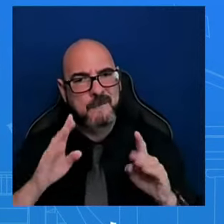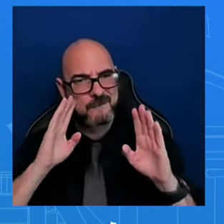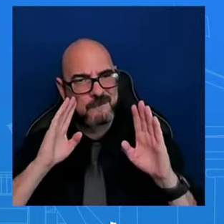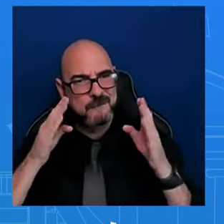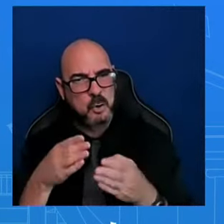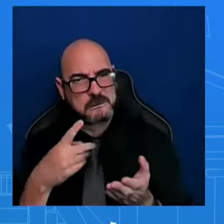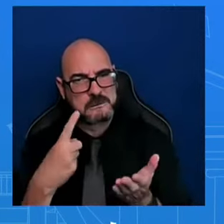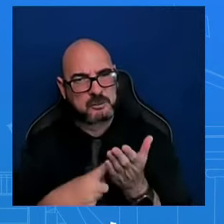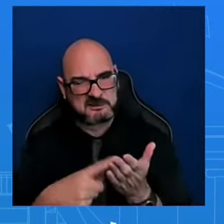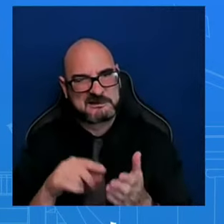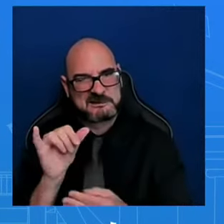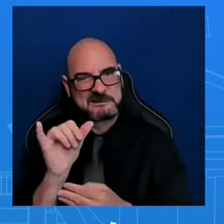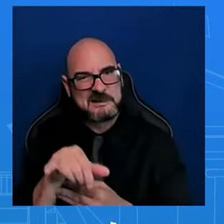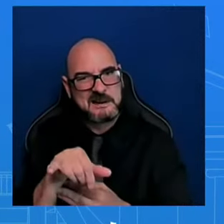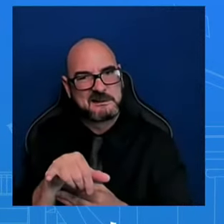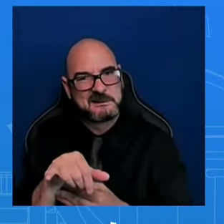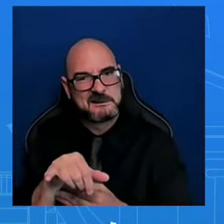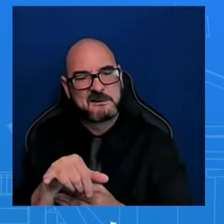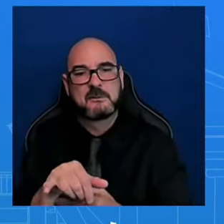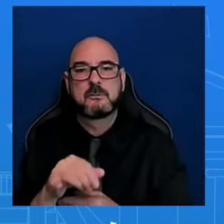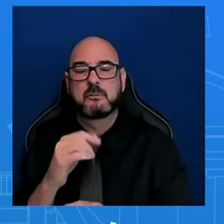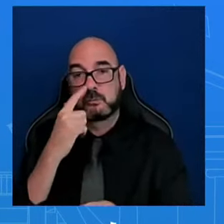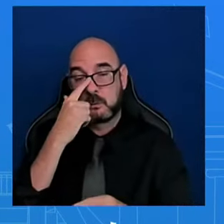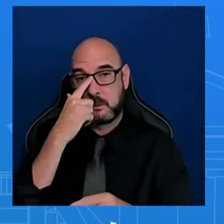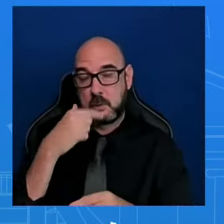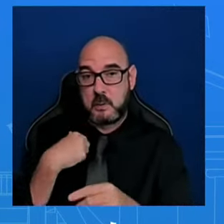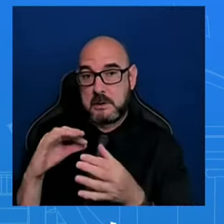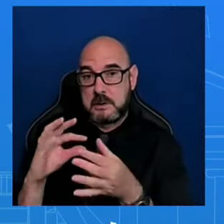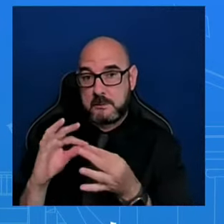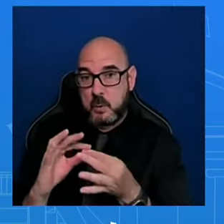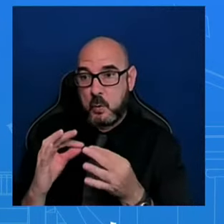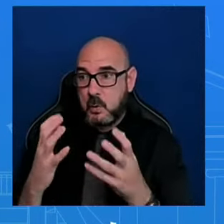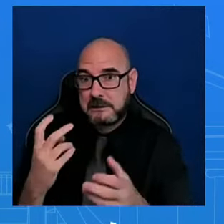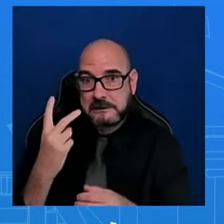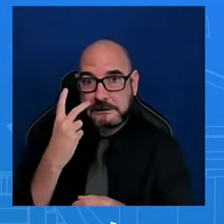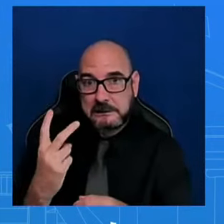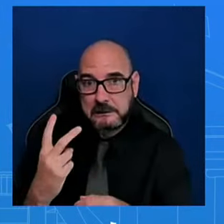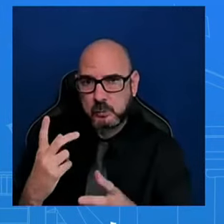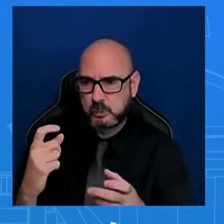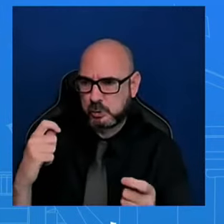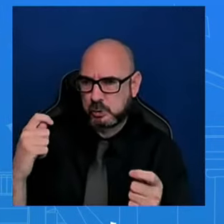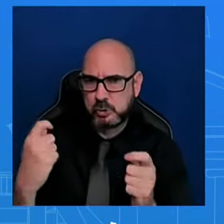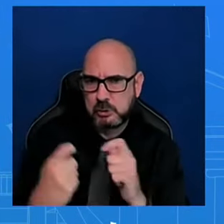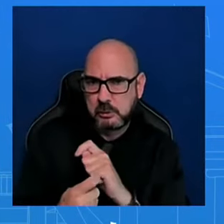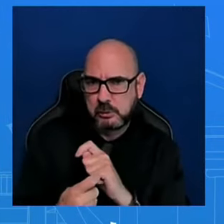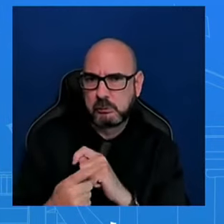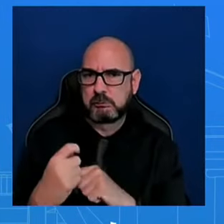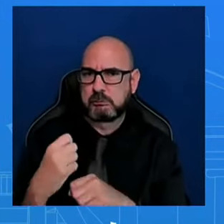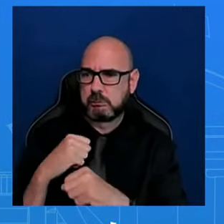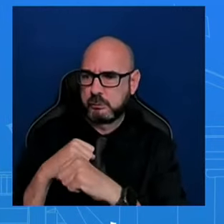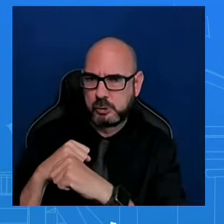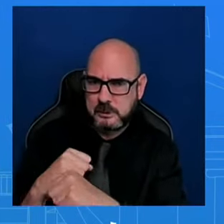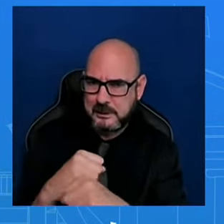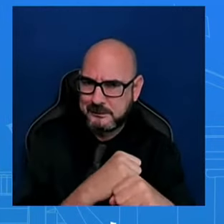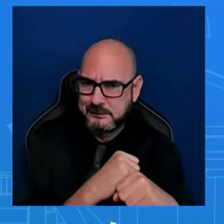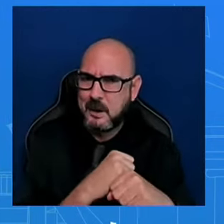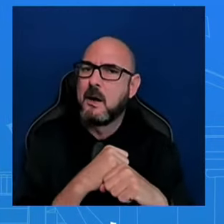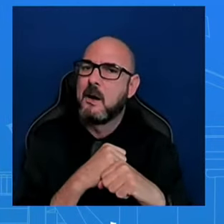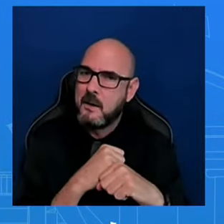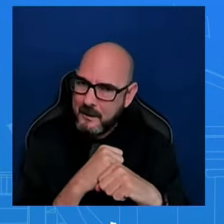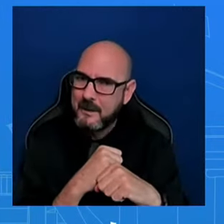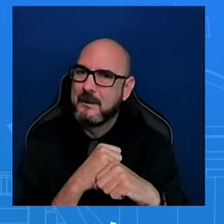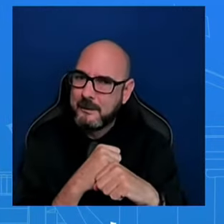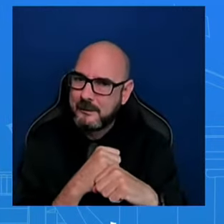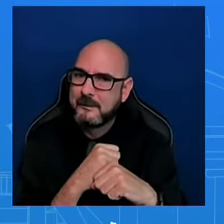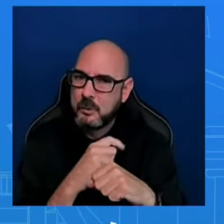readout, that we want to see measurable changes to protect those aid workers, to protect civilian lives. And so that is